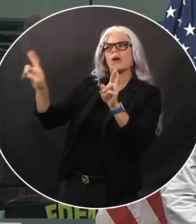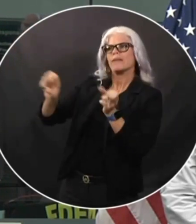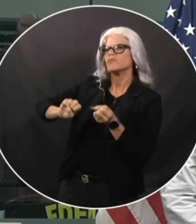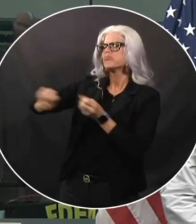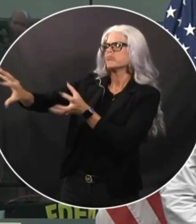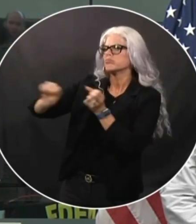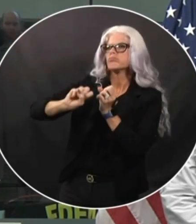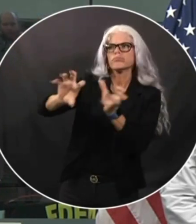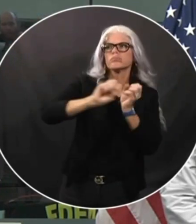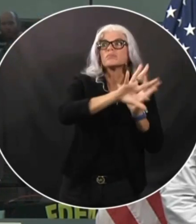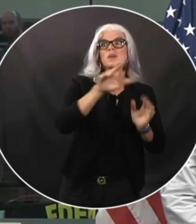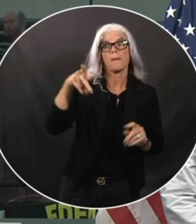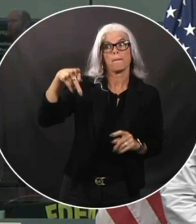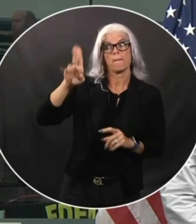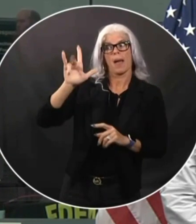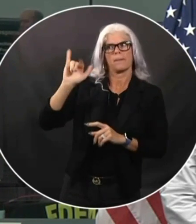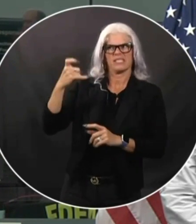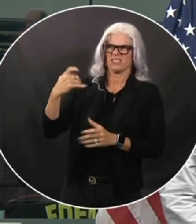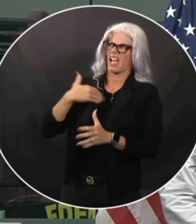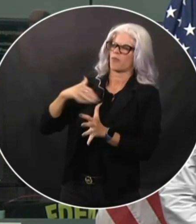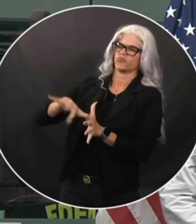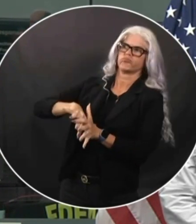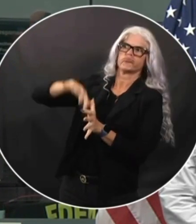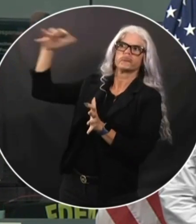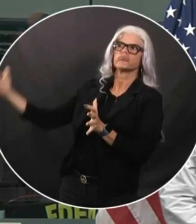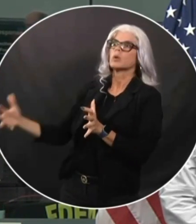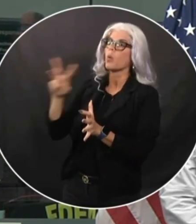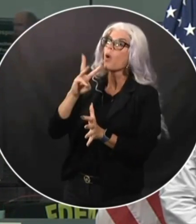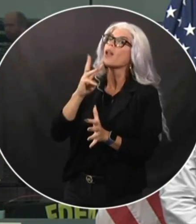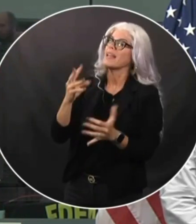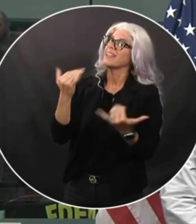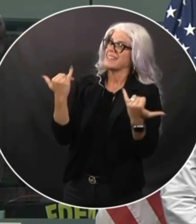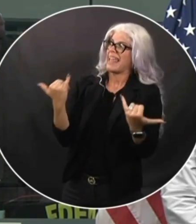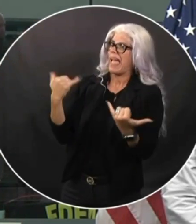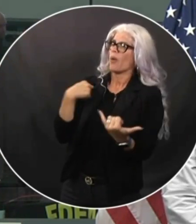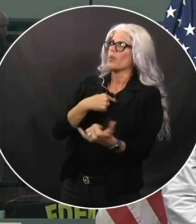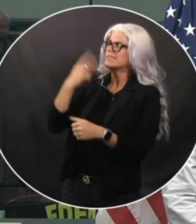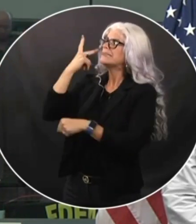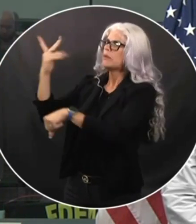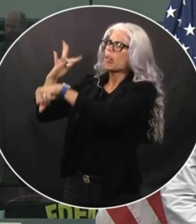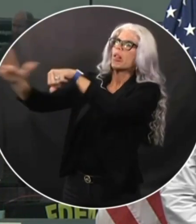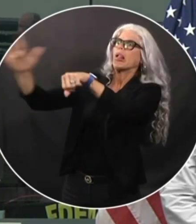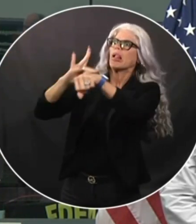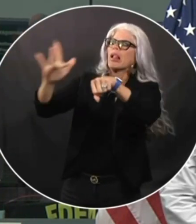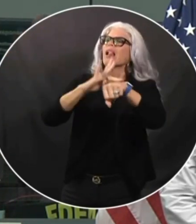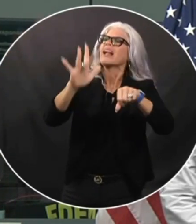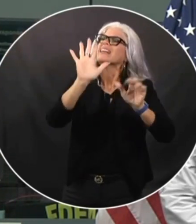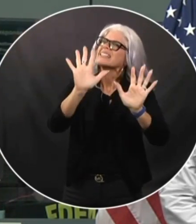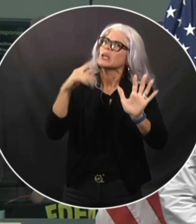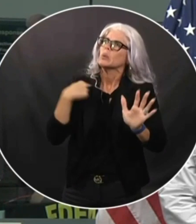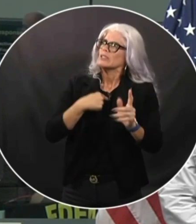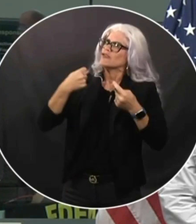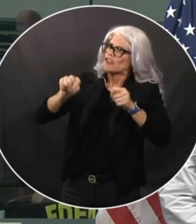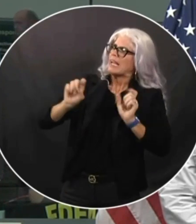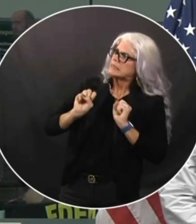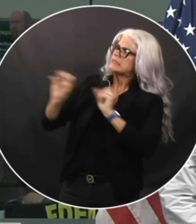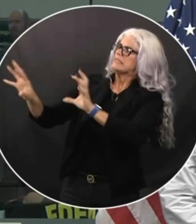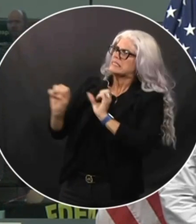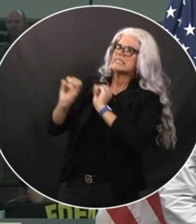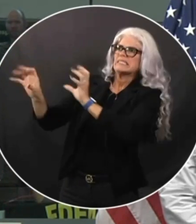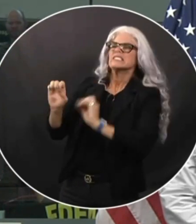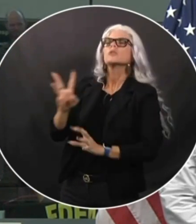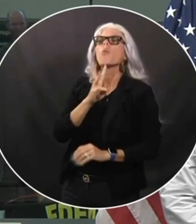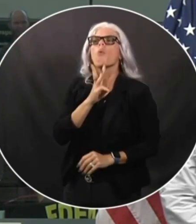a lot of that is flying off the shelves. But just know there's an effort to be made to make sure that those shelves are restocked as quickly as possible. We've also